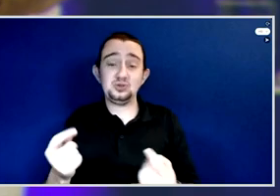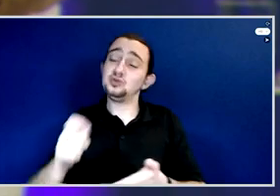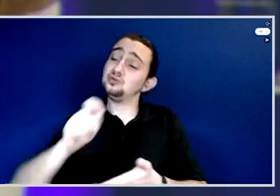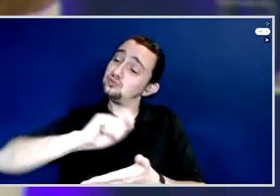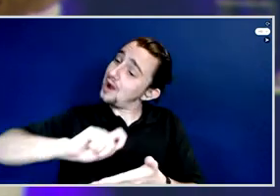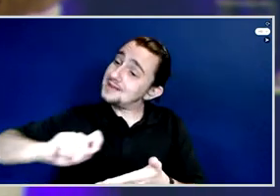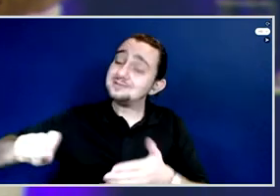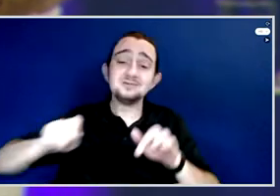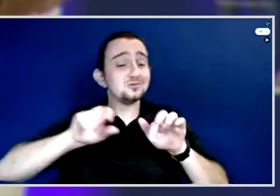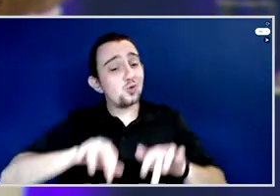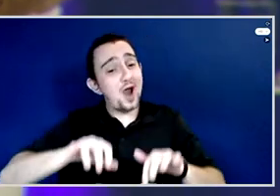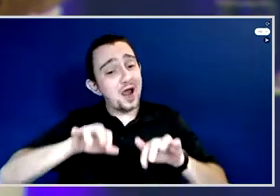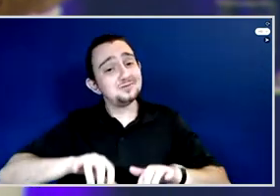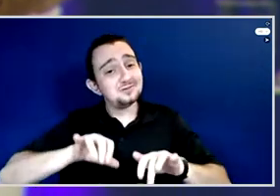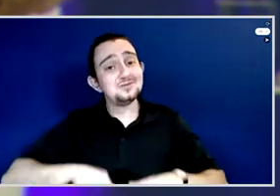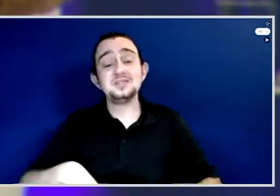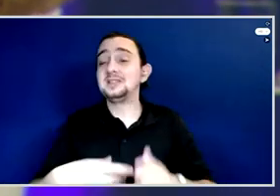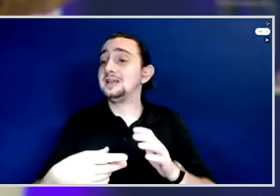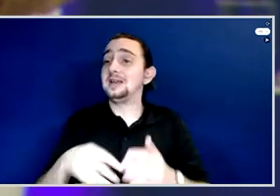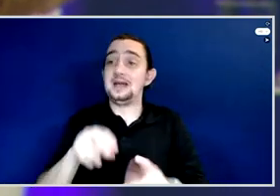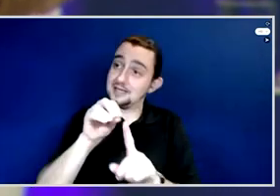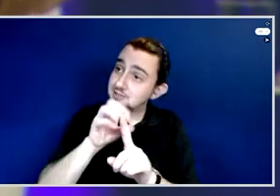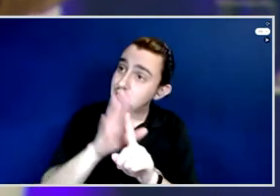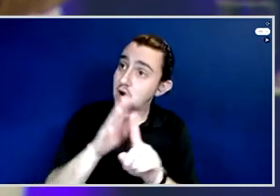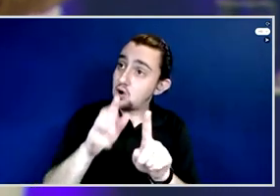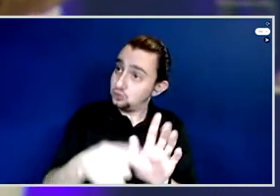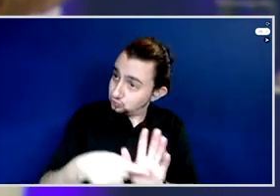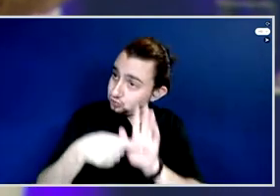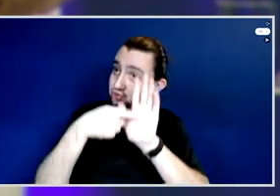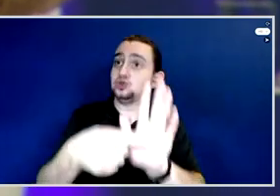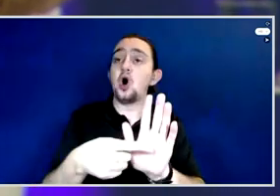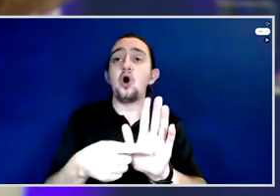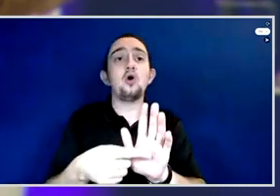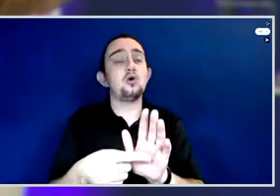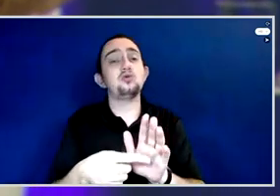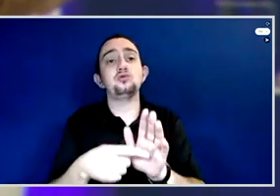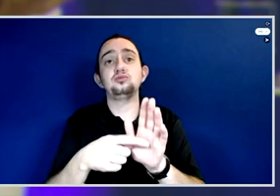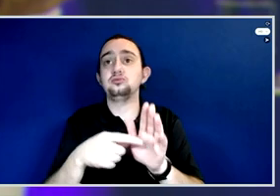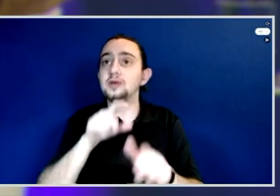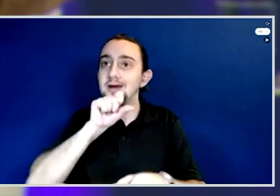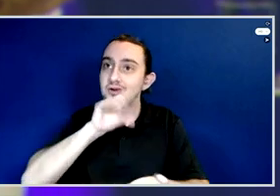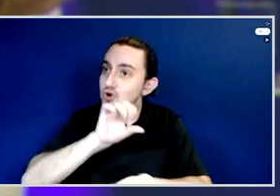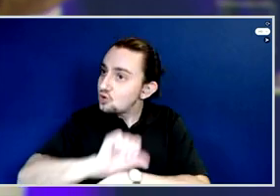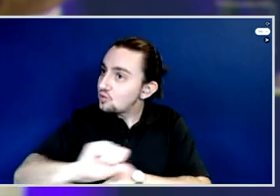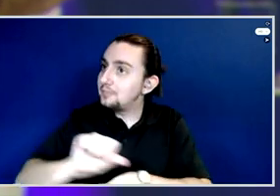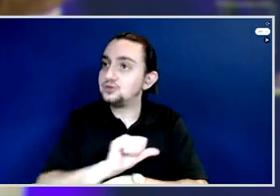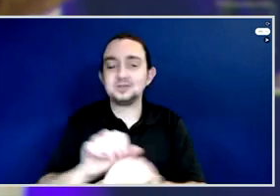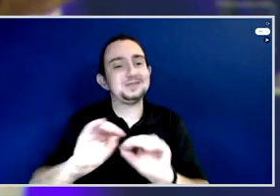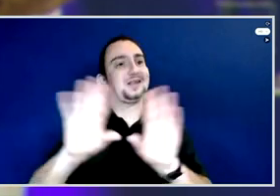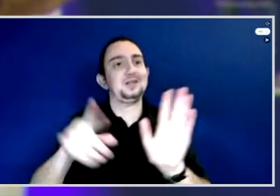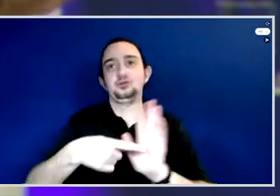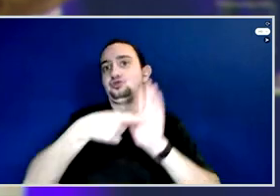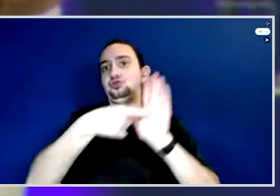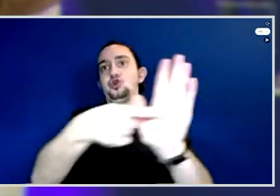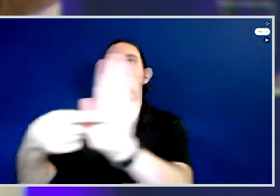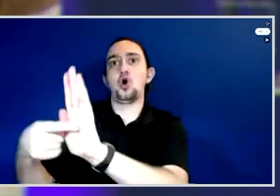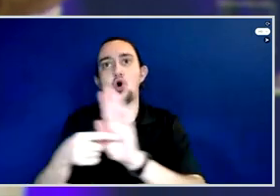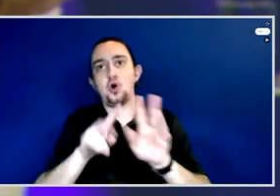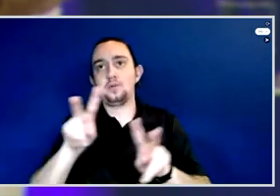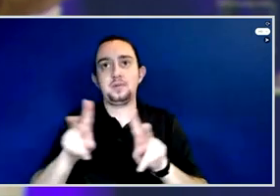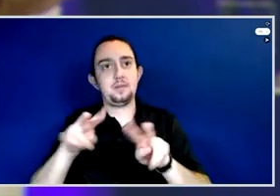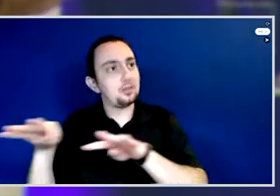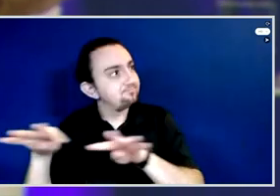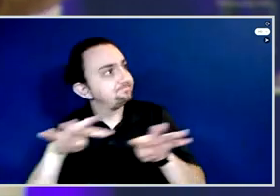we can expose the corruption. We can do only that, that one. And if we write against the corrupted